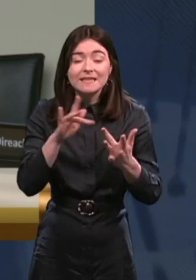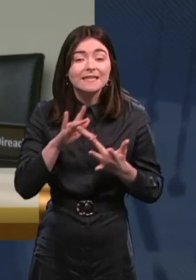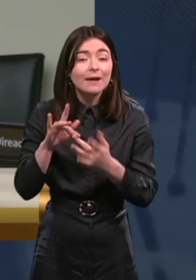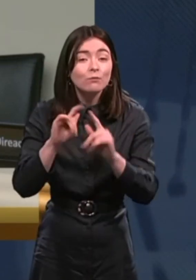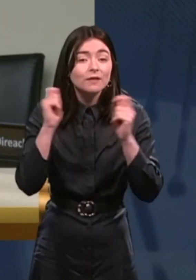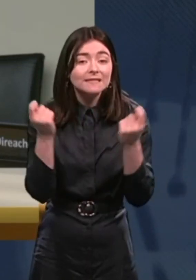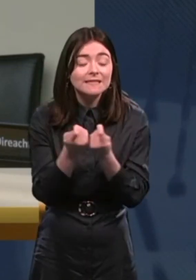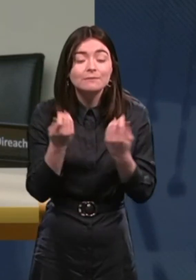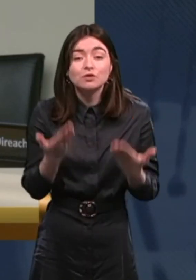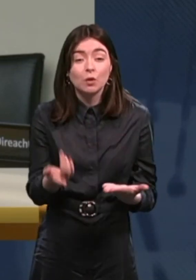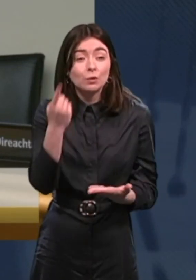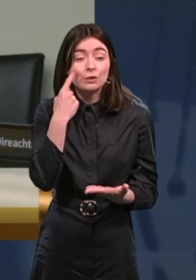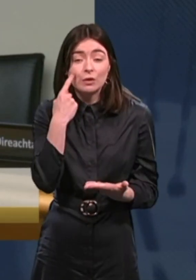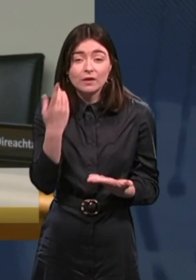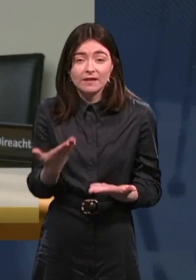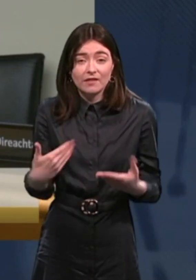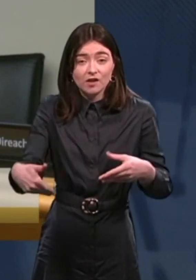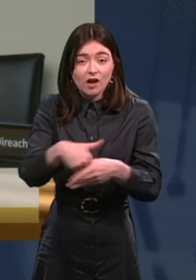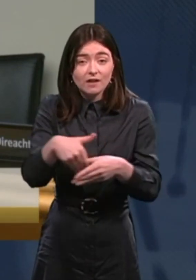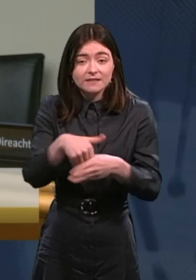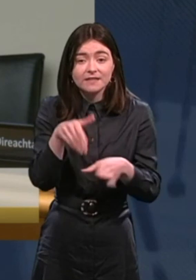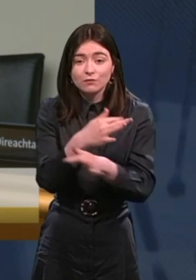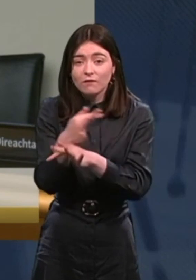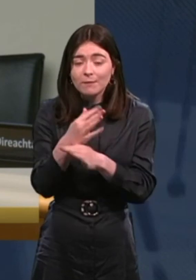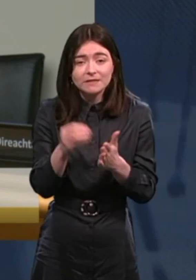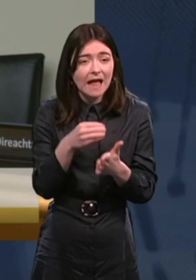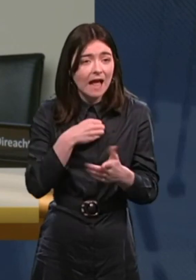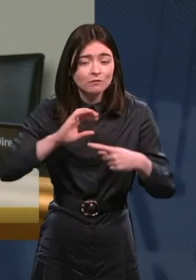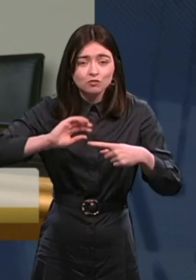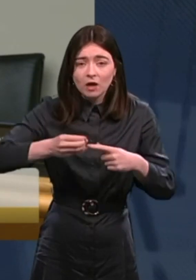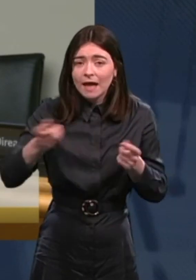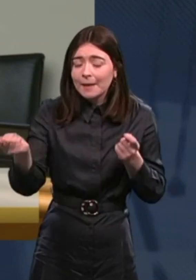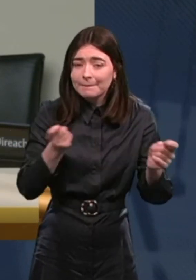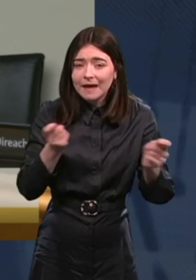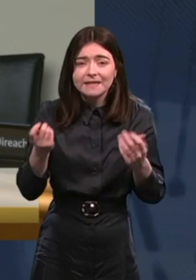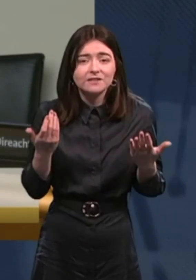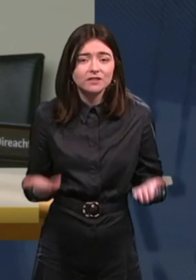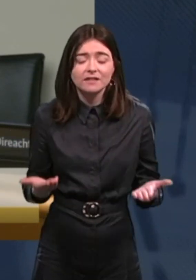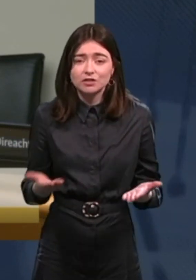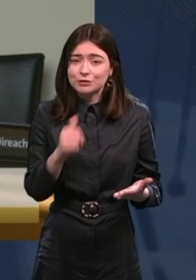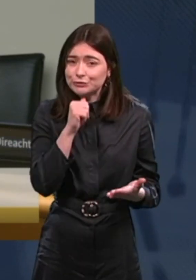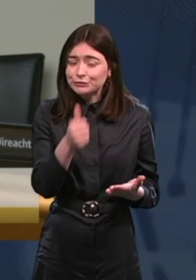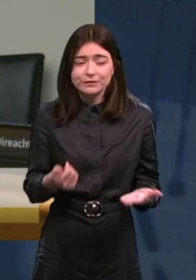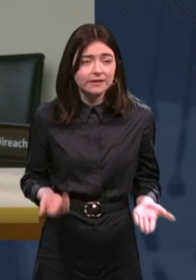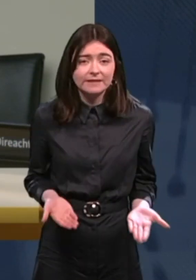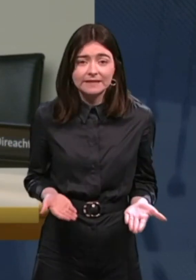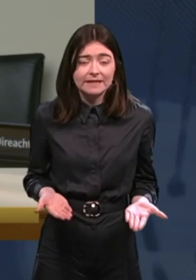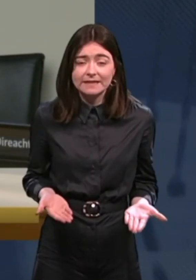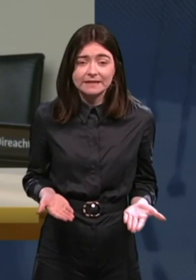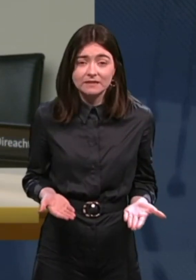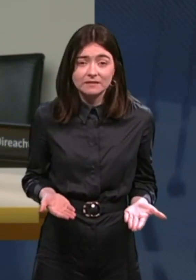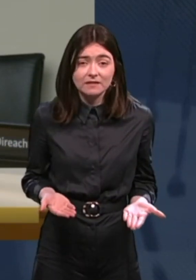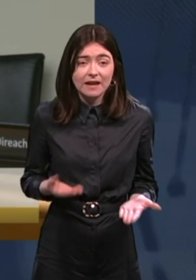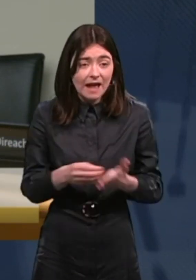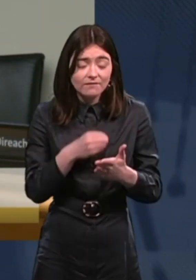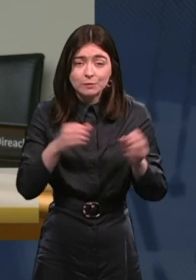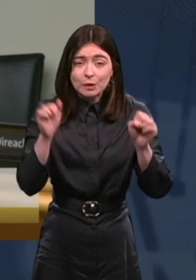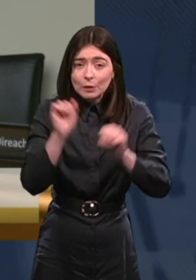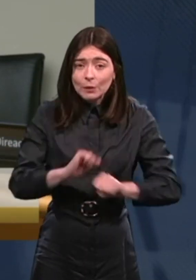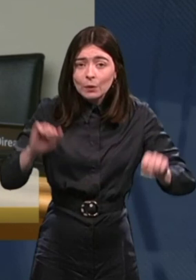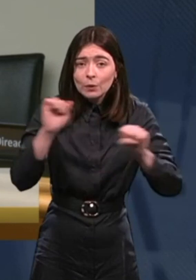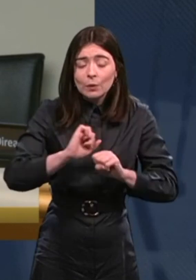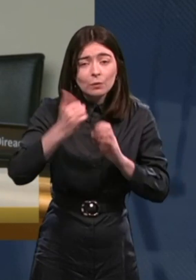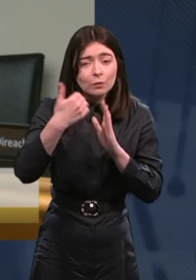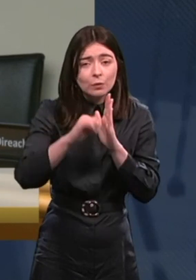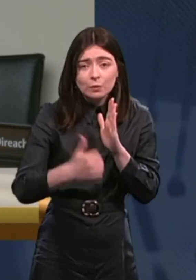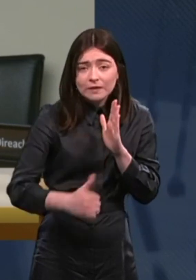context of what families are dealing with already, that's not even getting the first kind of interaction you get with the Children's Disability Network Team, being on a waiting list for months